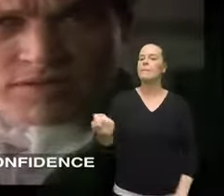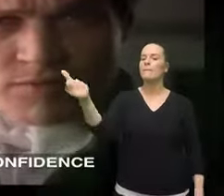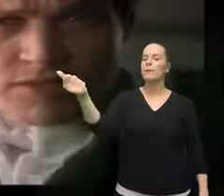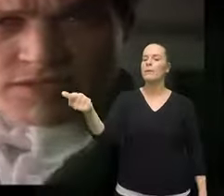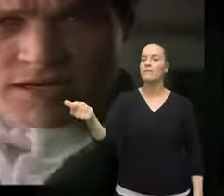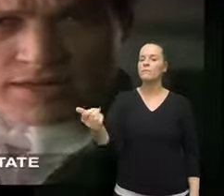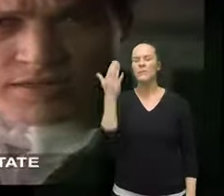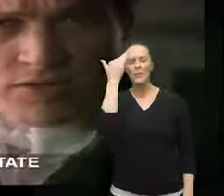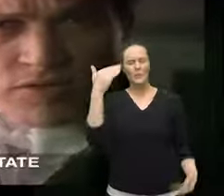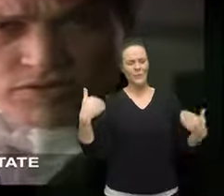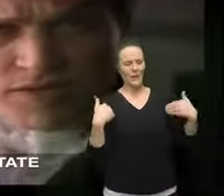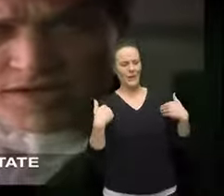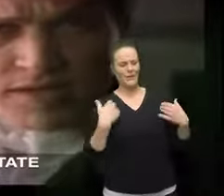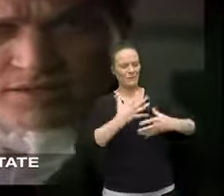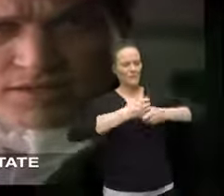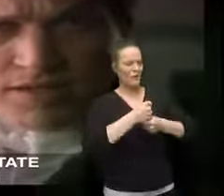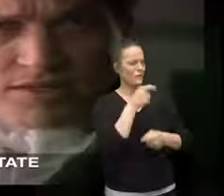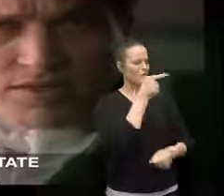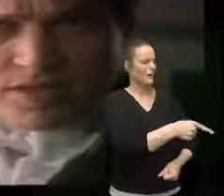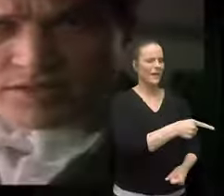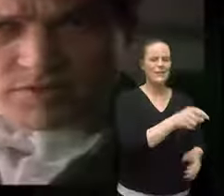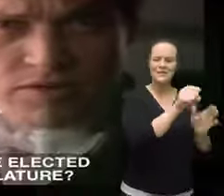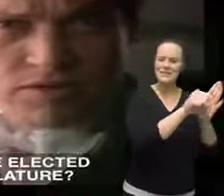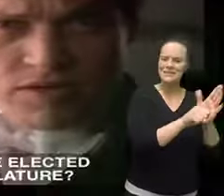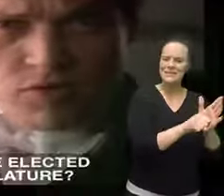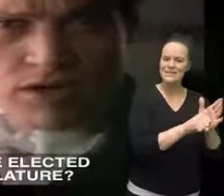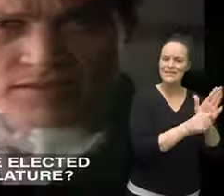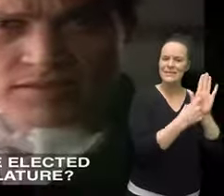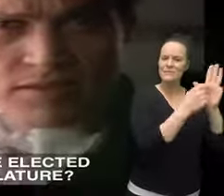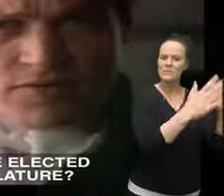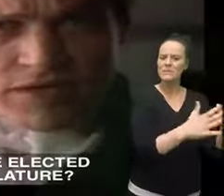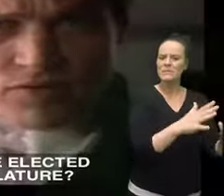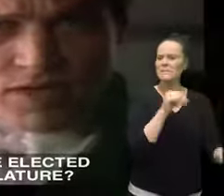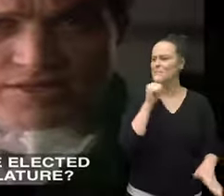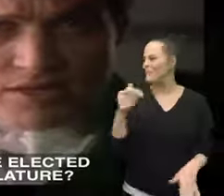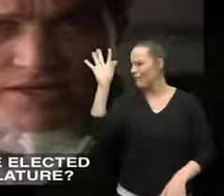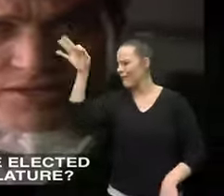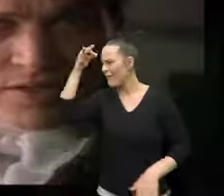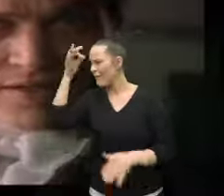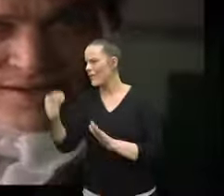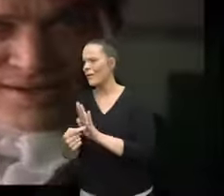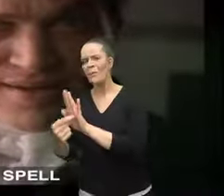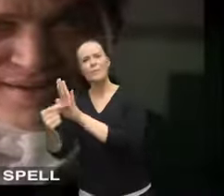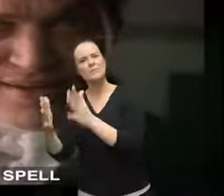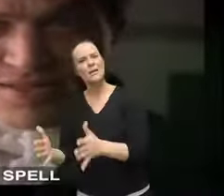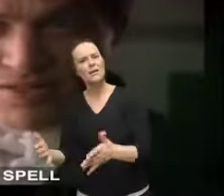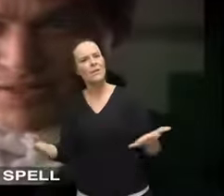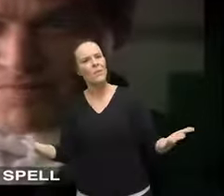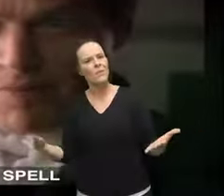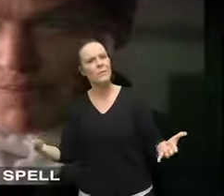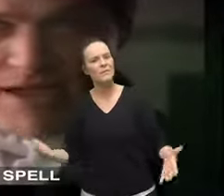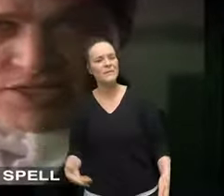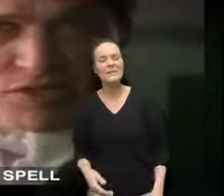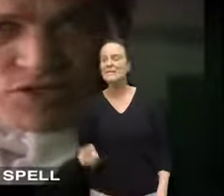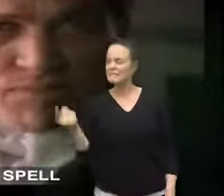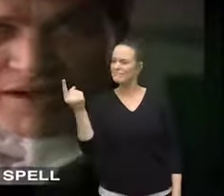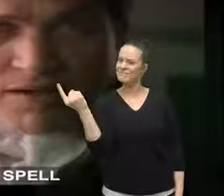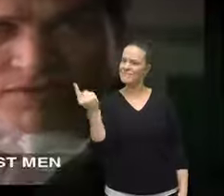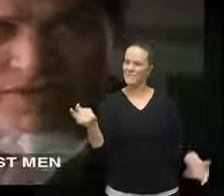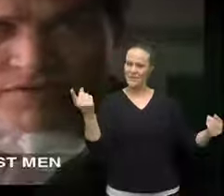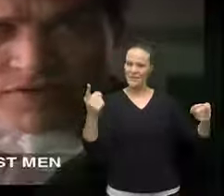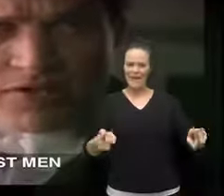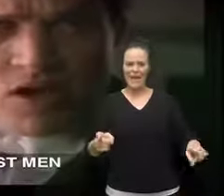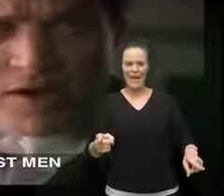confidence in a person elected to your state legislatures as opposed to someone elected to the federal legislature is there some magic